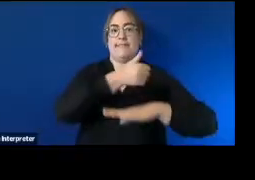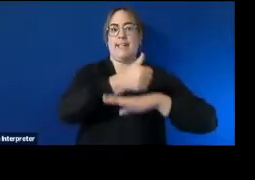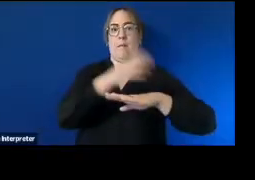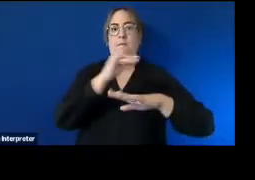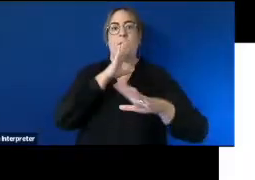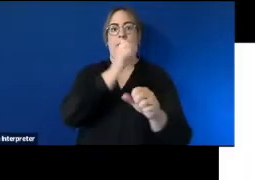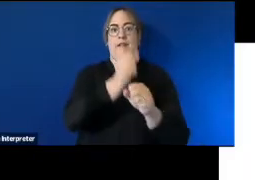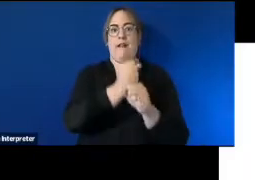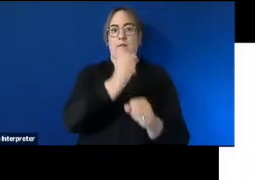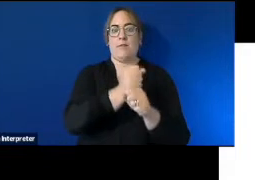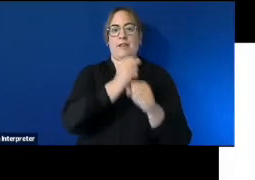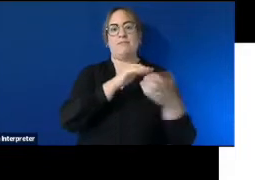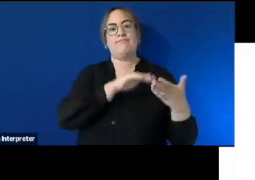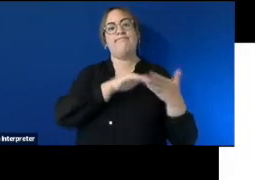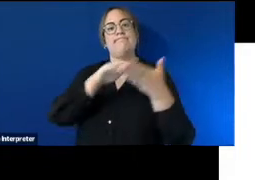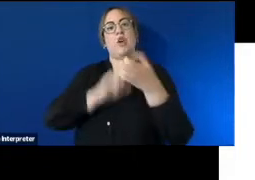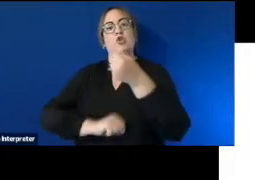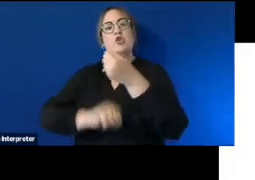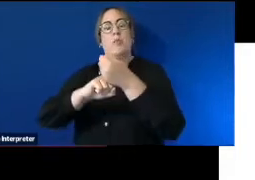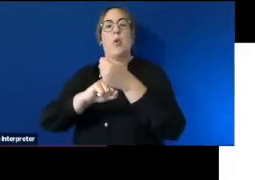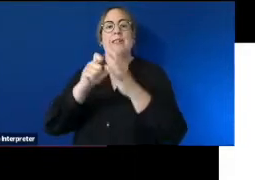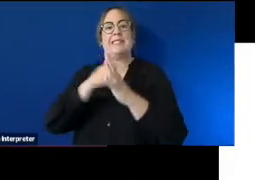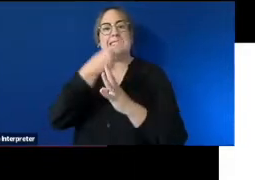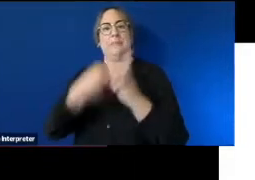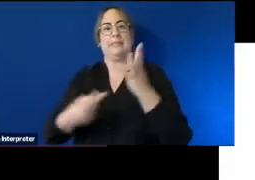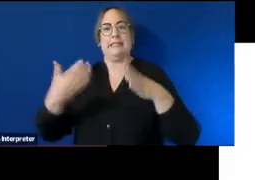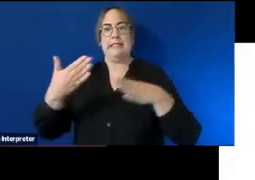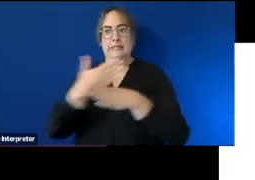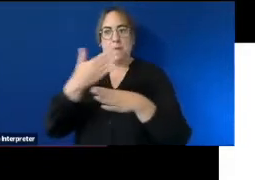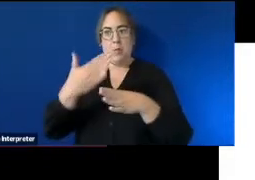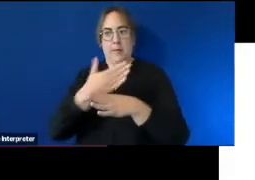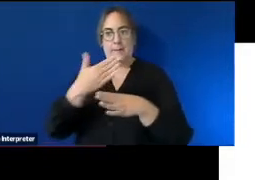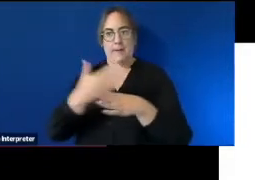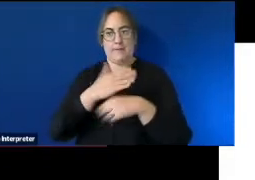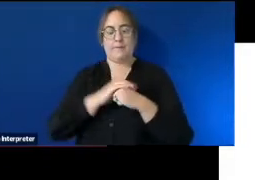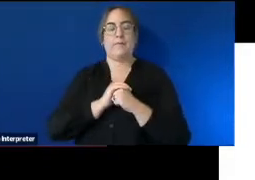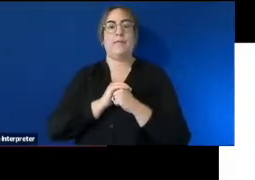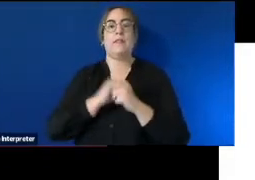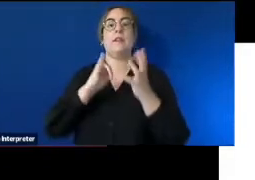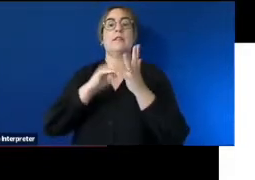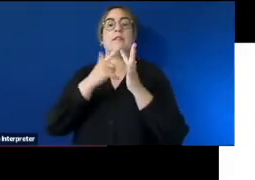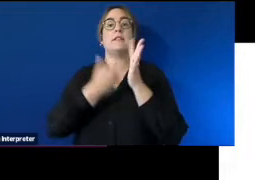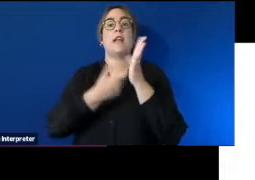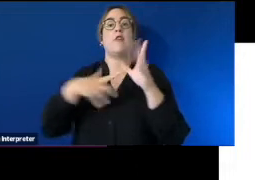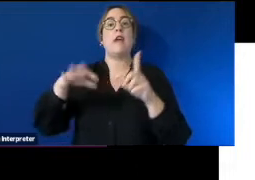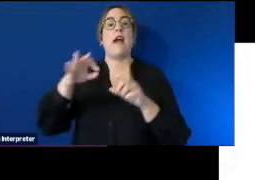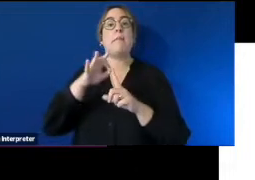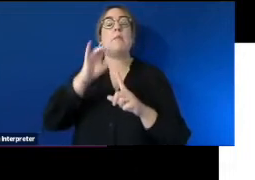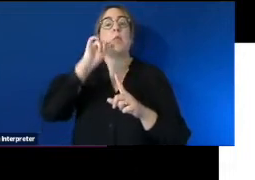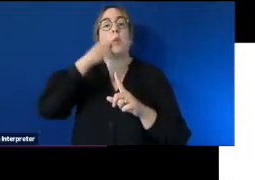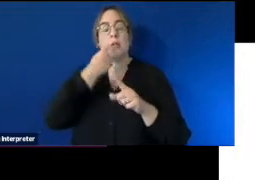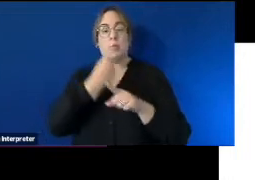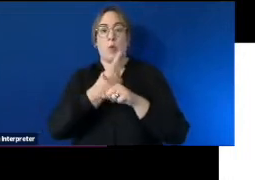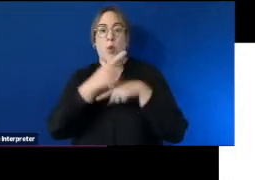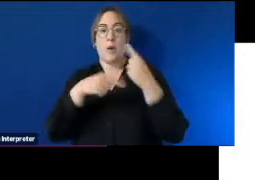disability employment serap will firstly set some context around what we're here to talk about this morning and then she'll